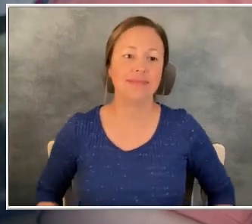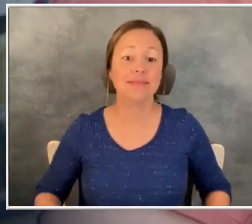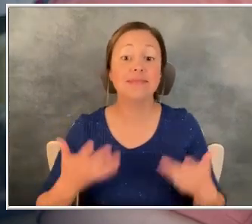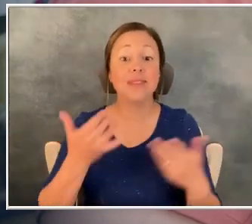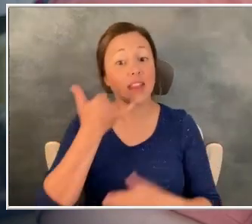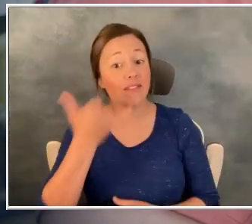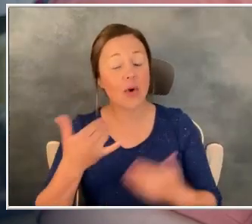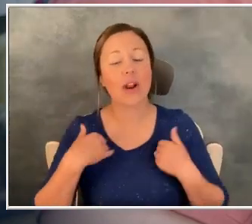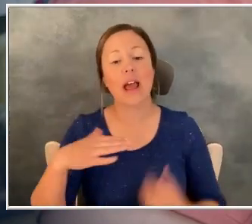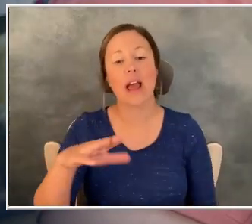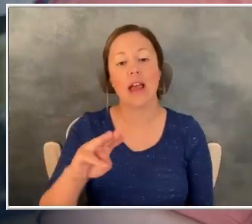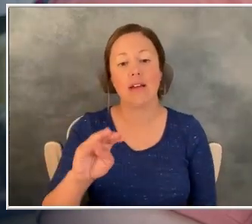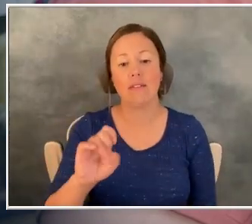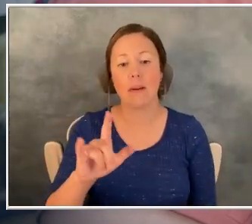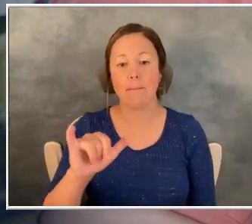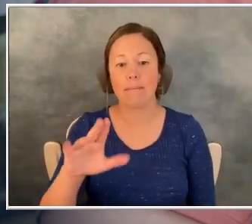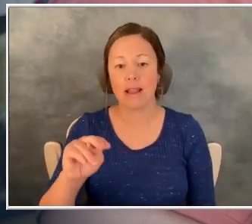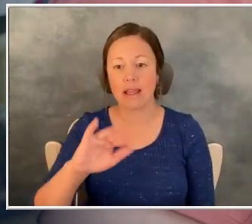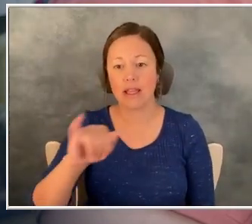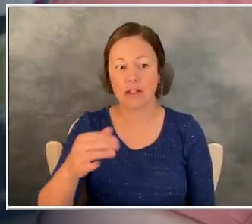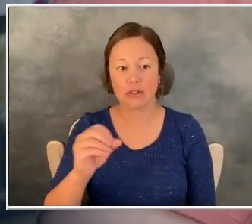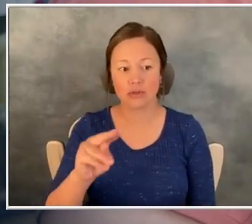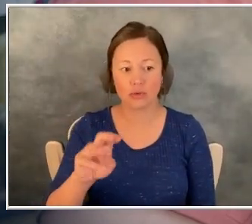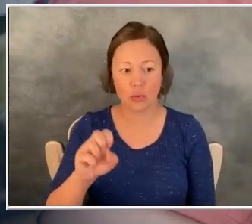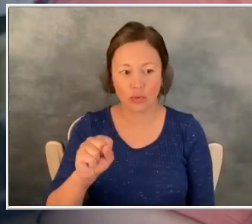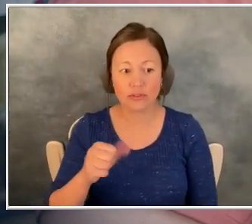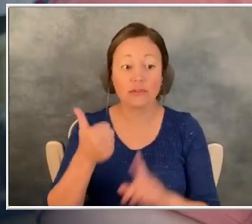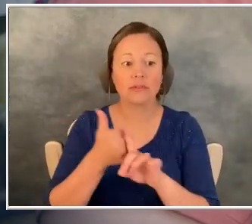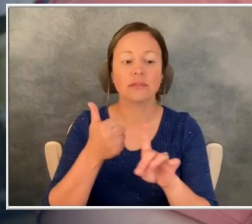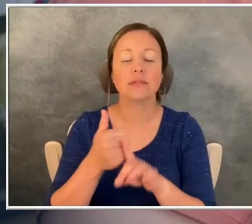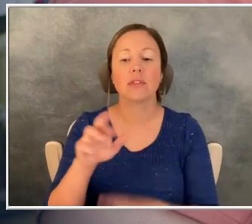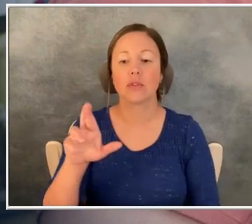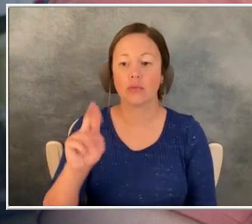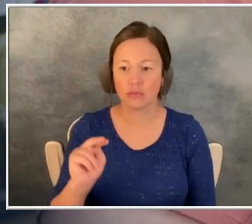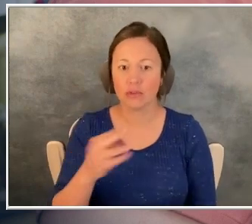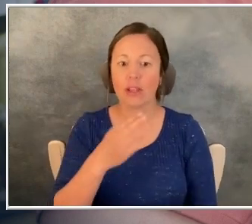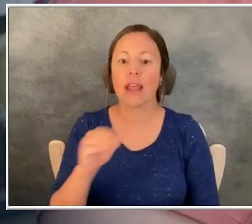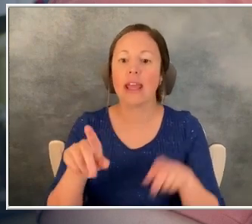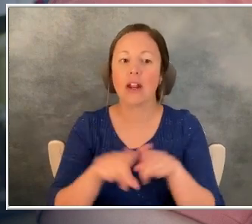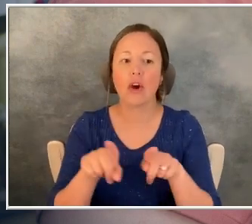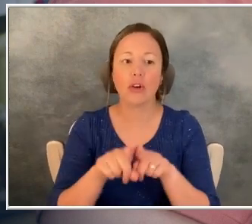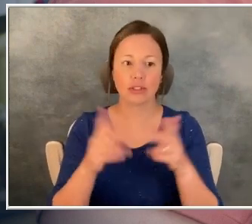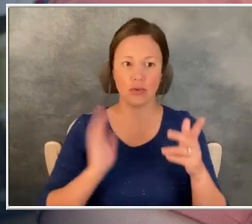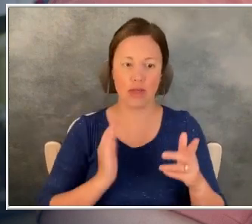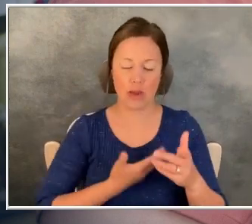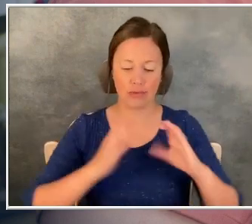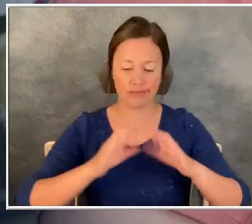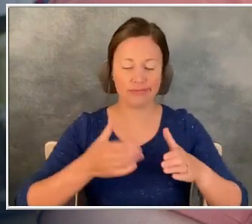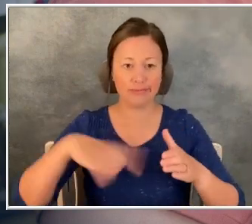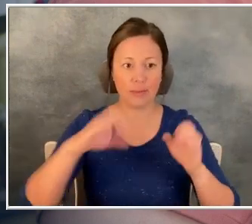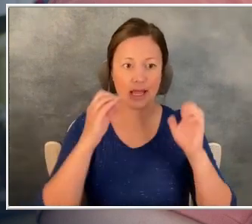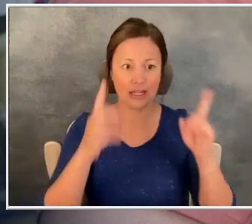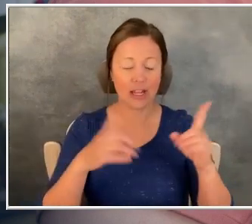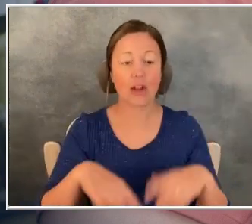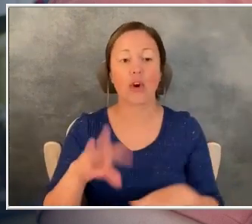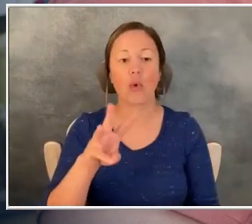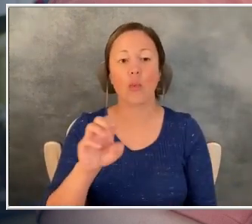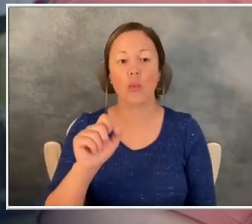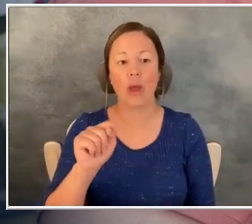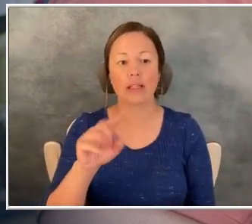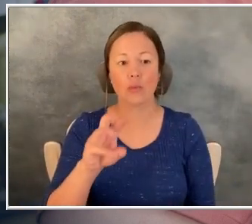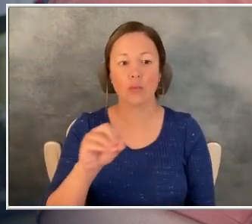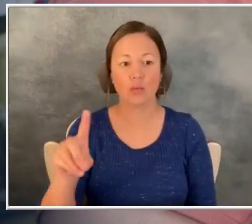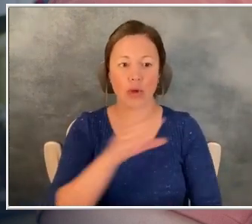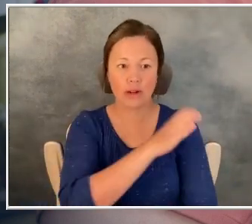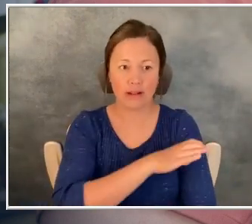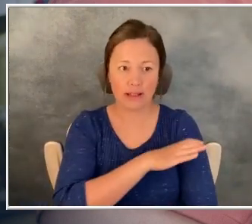Malin Jones. She is a registered nurse and the unit educator at the Westwood Clinic location of the KU Cancer Center.